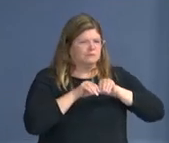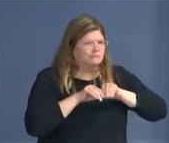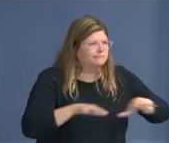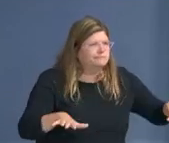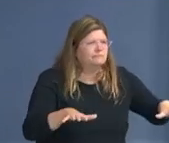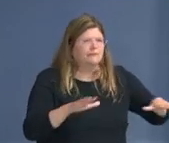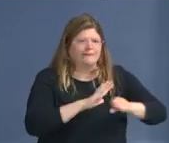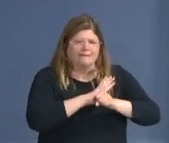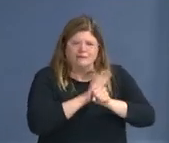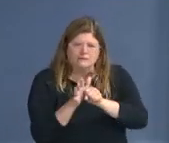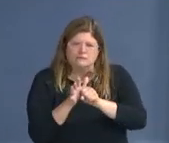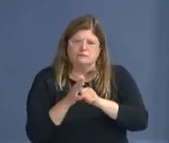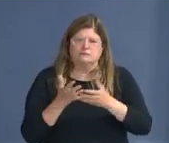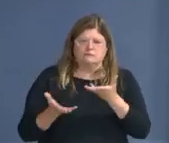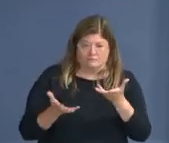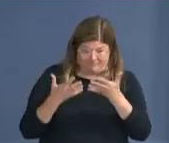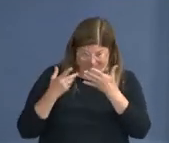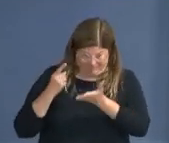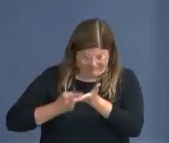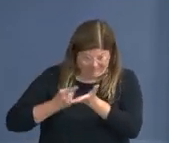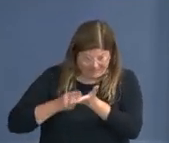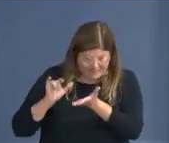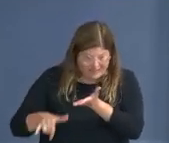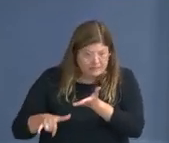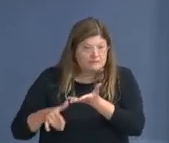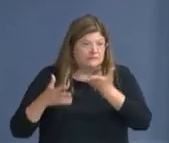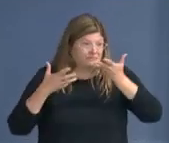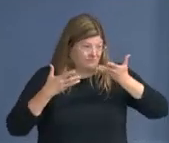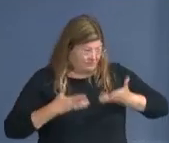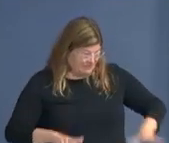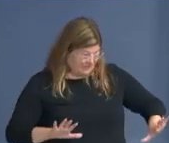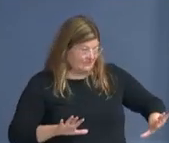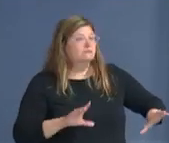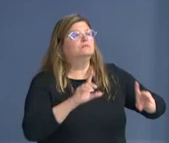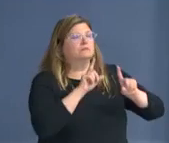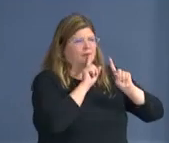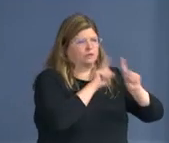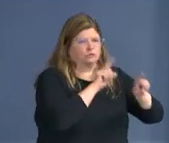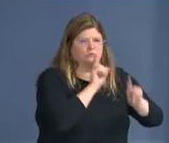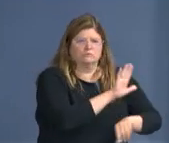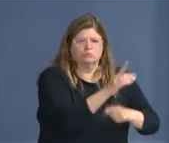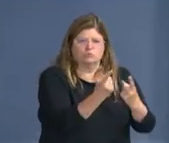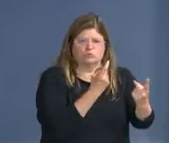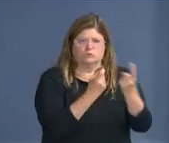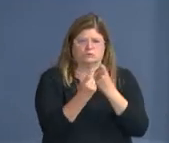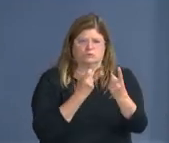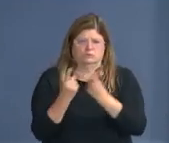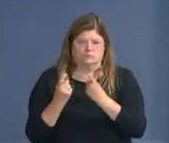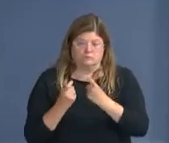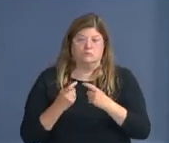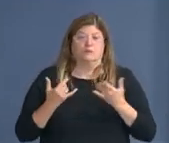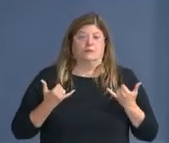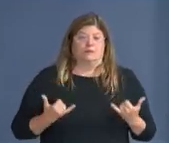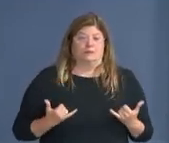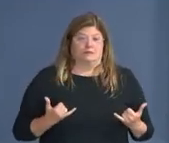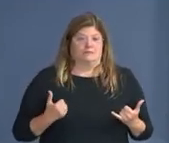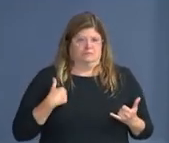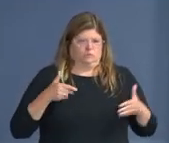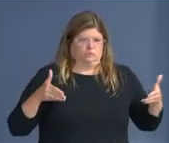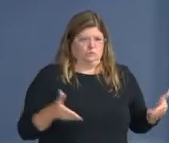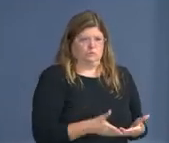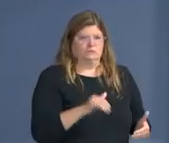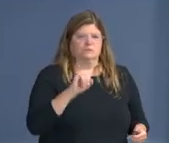take a few questions. I am joined today by a special guest, Jaden Settles. Hi, Jaden, and welcome.